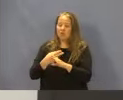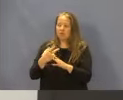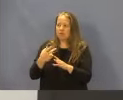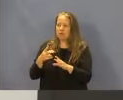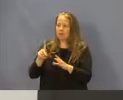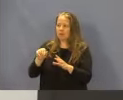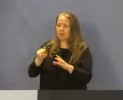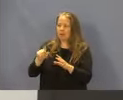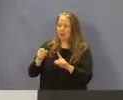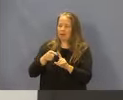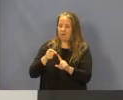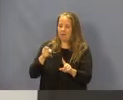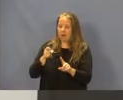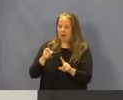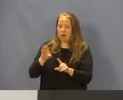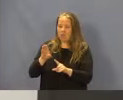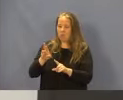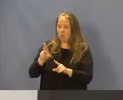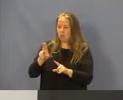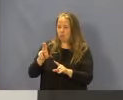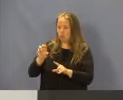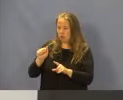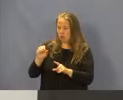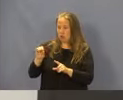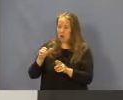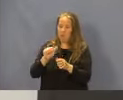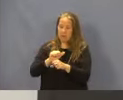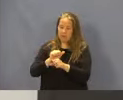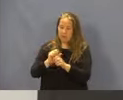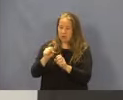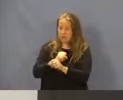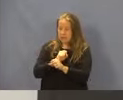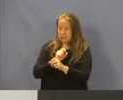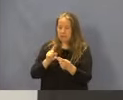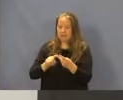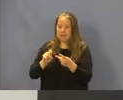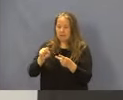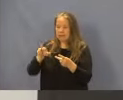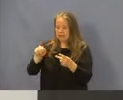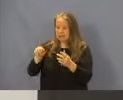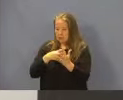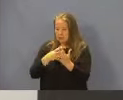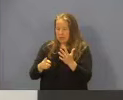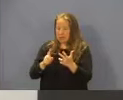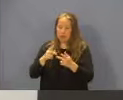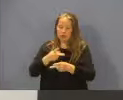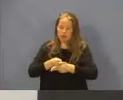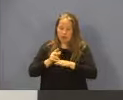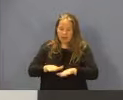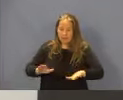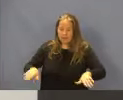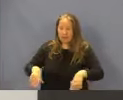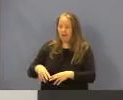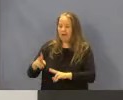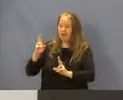from the Bureau of Labor Statistics salary tables, child caring institution historical expense